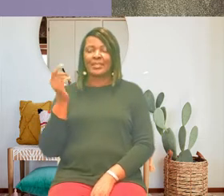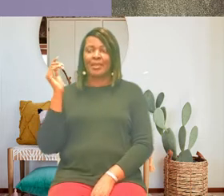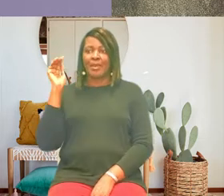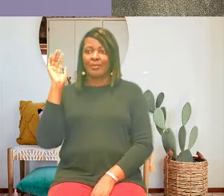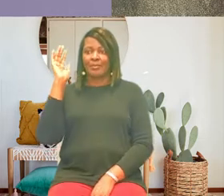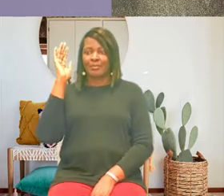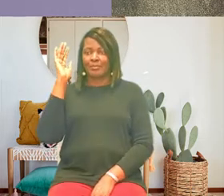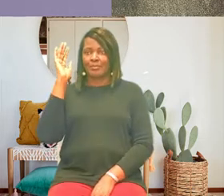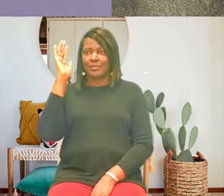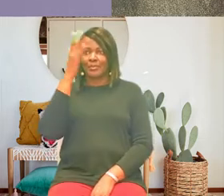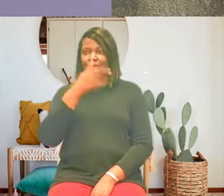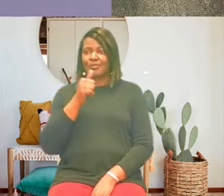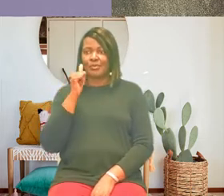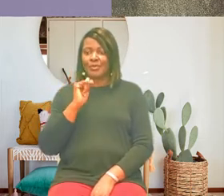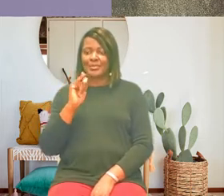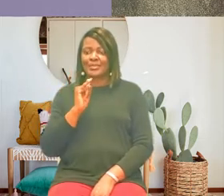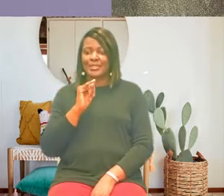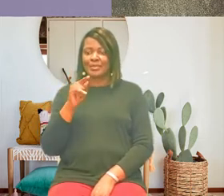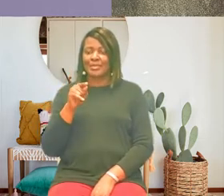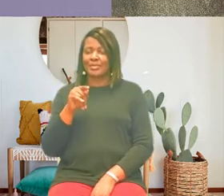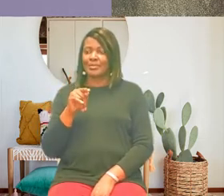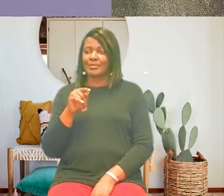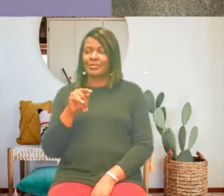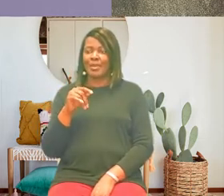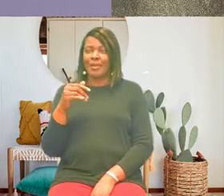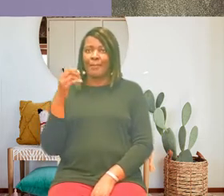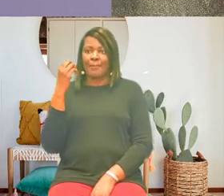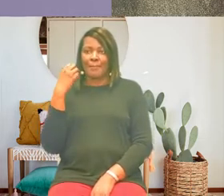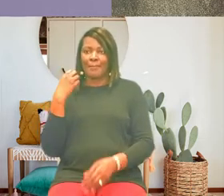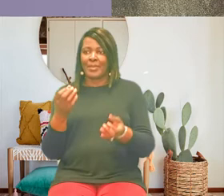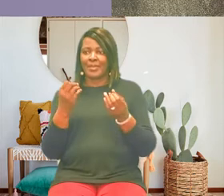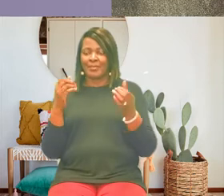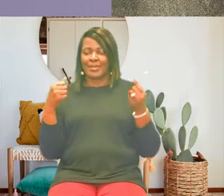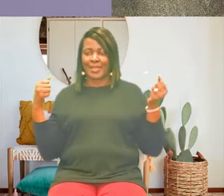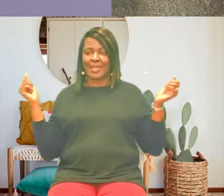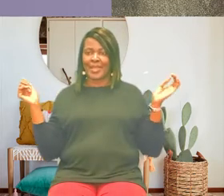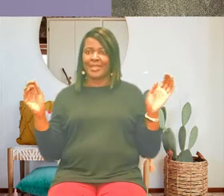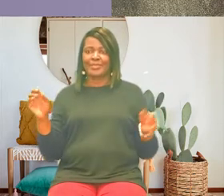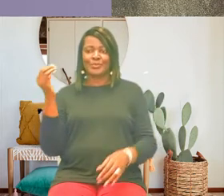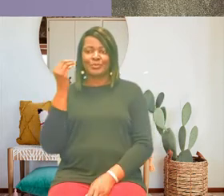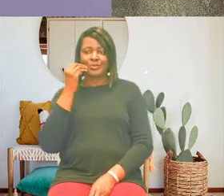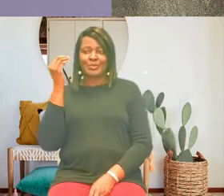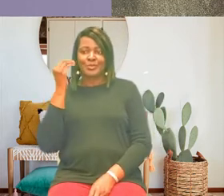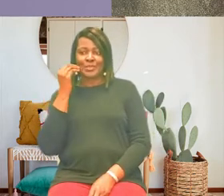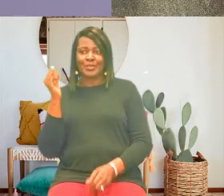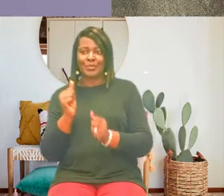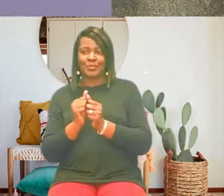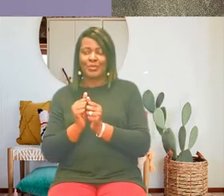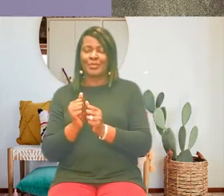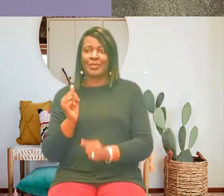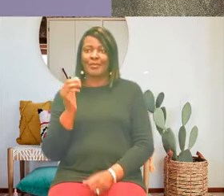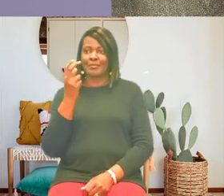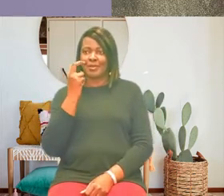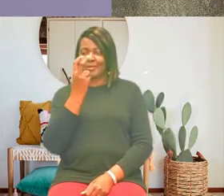the one they sent to the hall for talking in class or to the principal for mouthing off when she reached